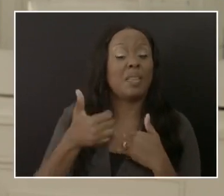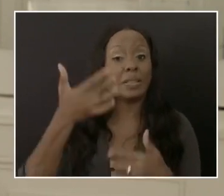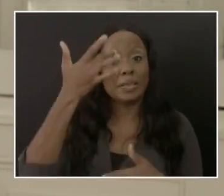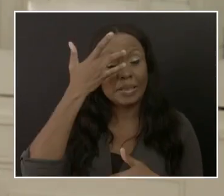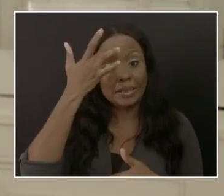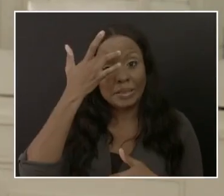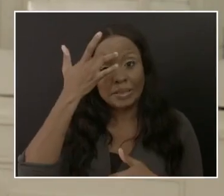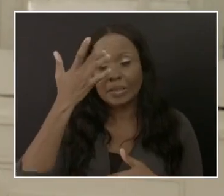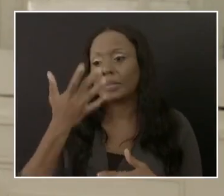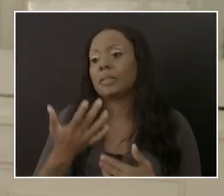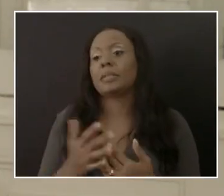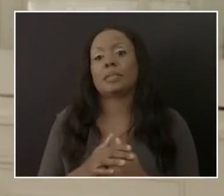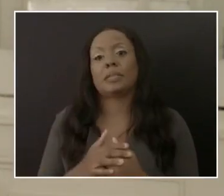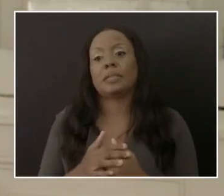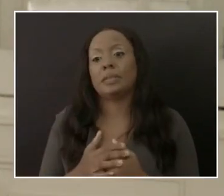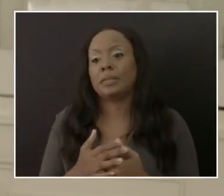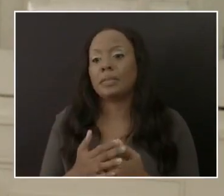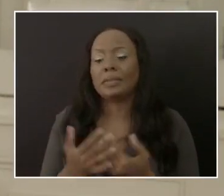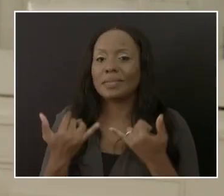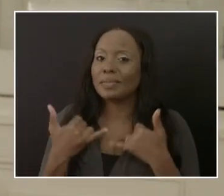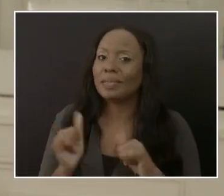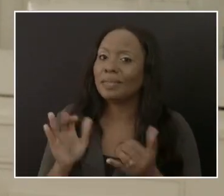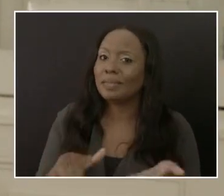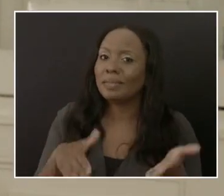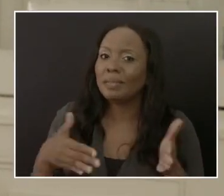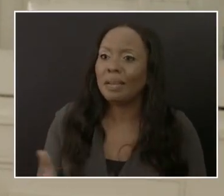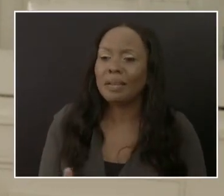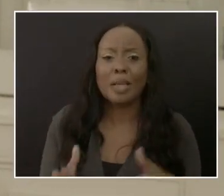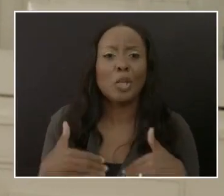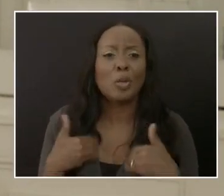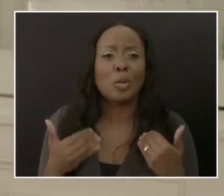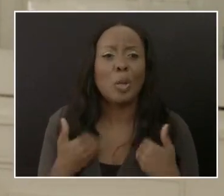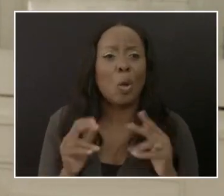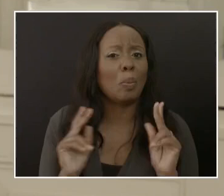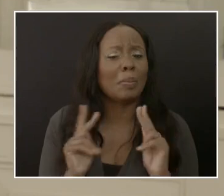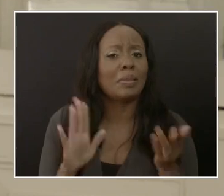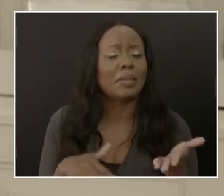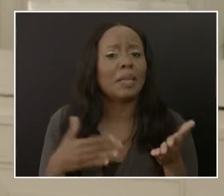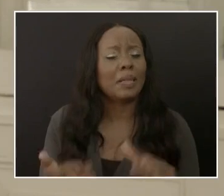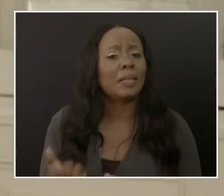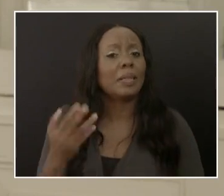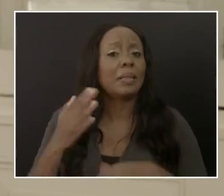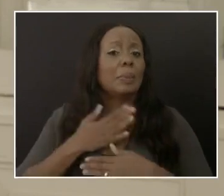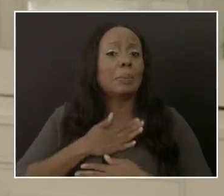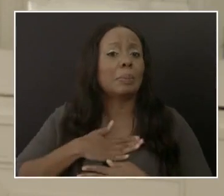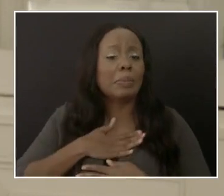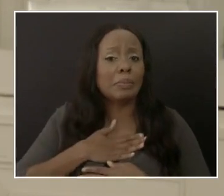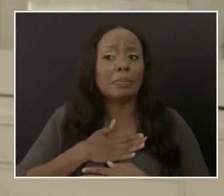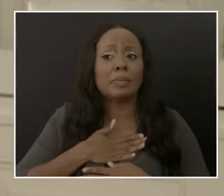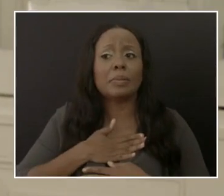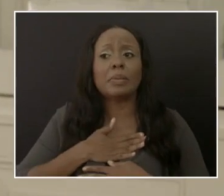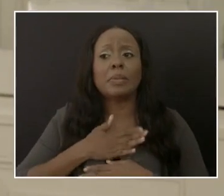dying at a very young age, please let common sense prevail.